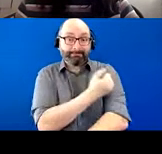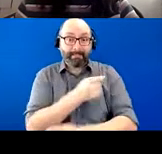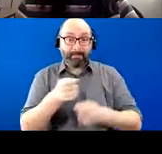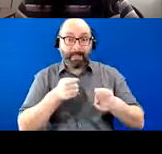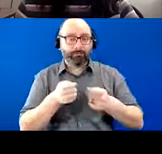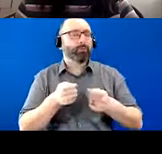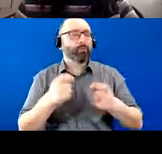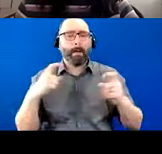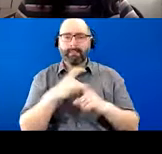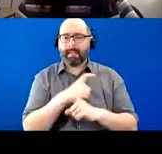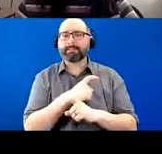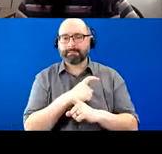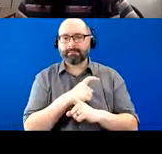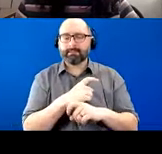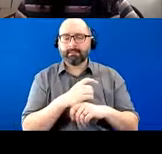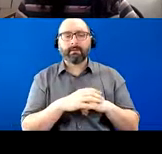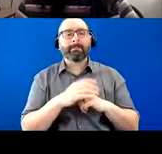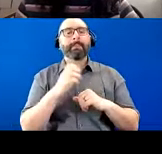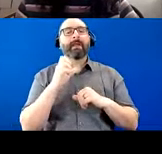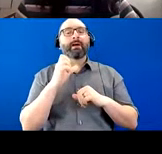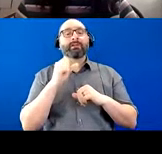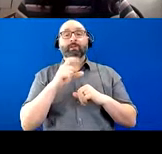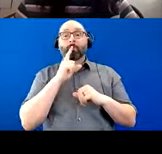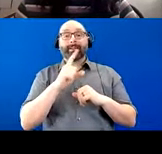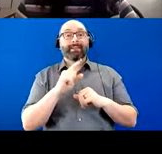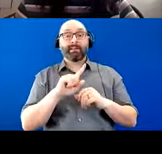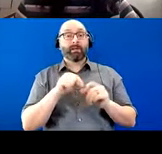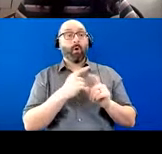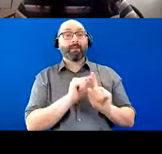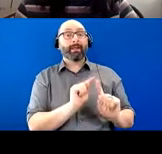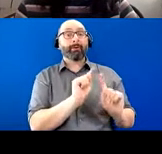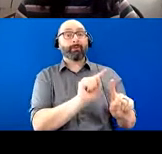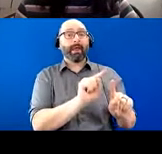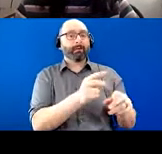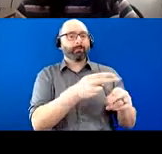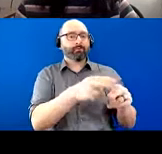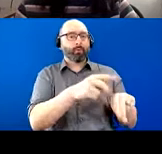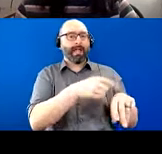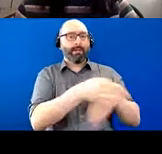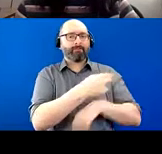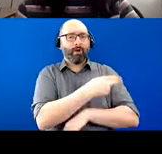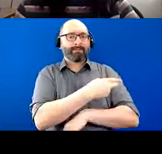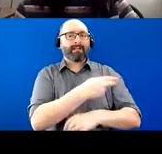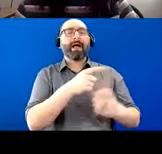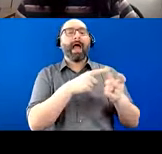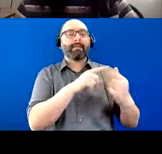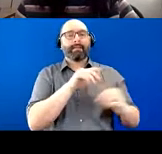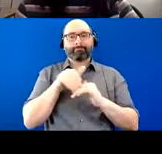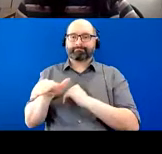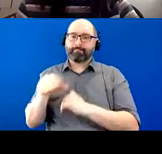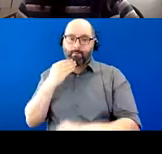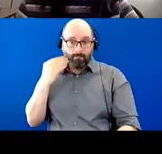believe she, um, to, you know, had him, it was only there for a brief stay after the hospitalization. So they discharged home. Um,